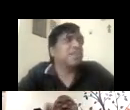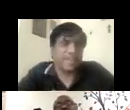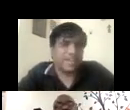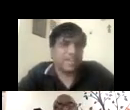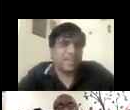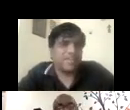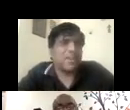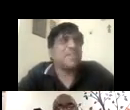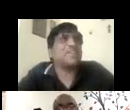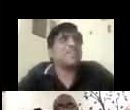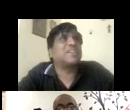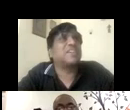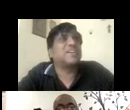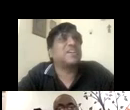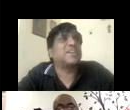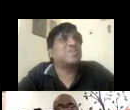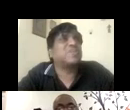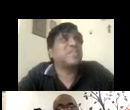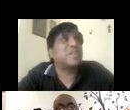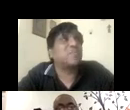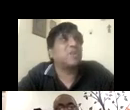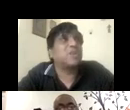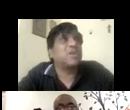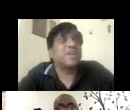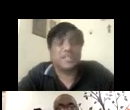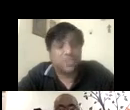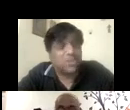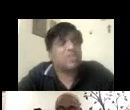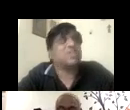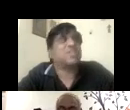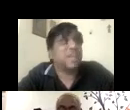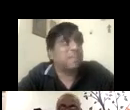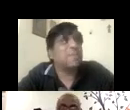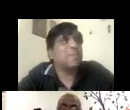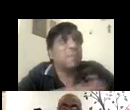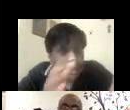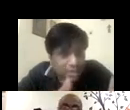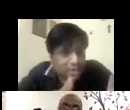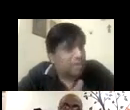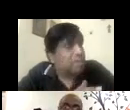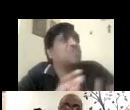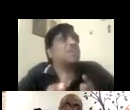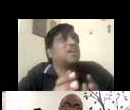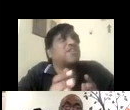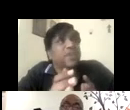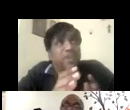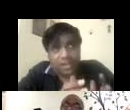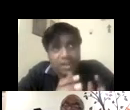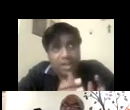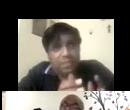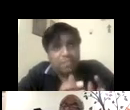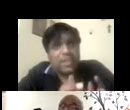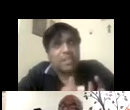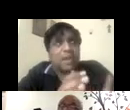critical, you know, and in that model, it does not still happen. But digital, if I,